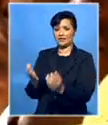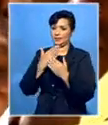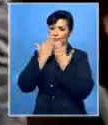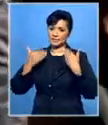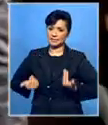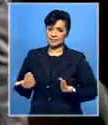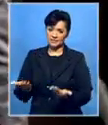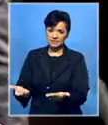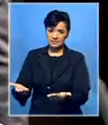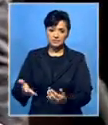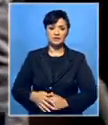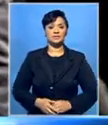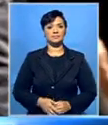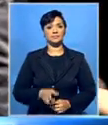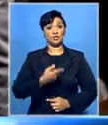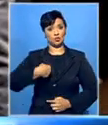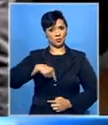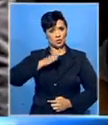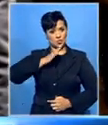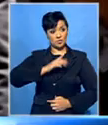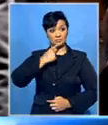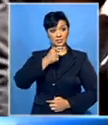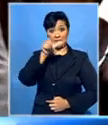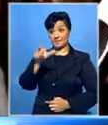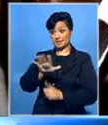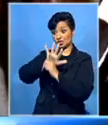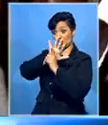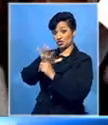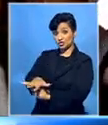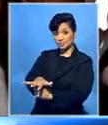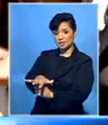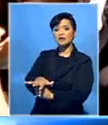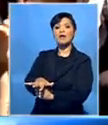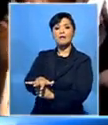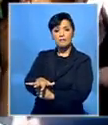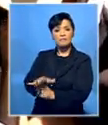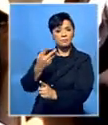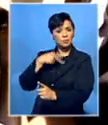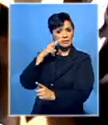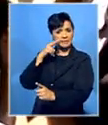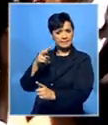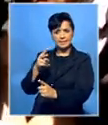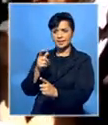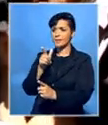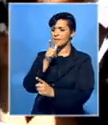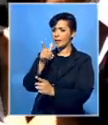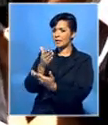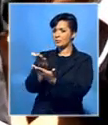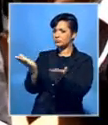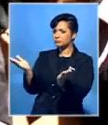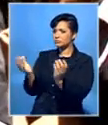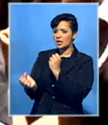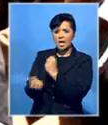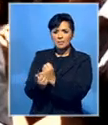active in taking up cases of discrimination, particularly those that we have seen, some in the public, and many